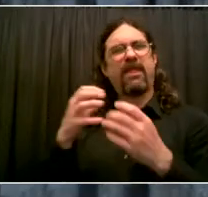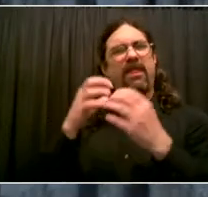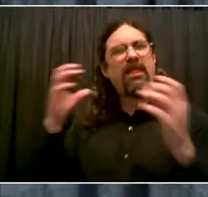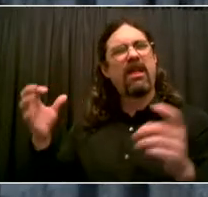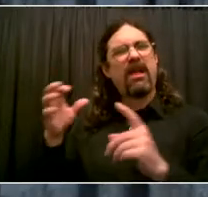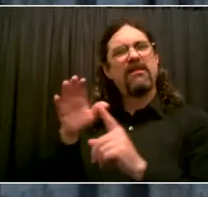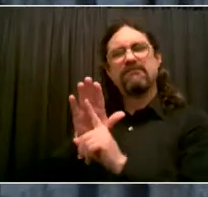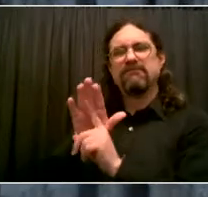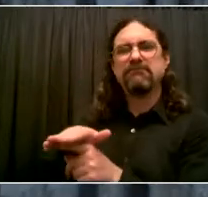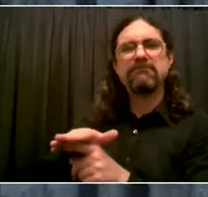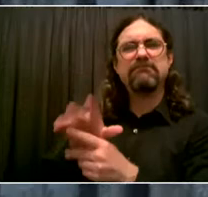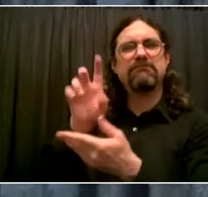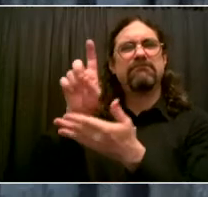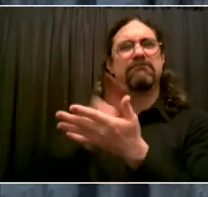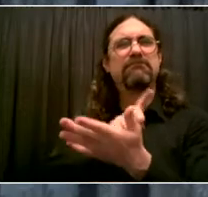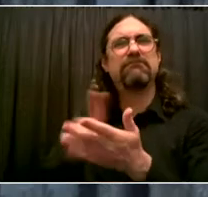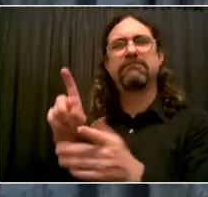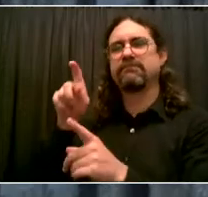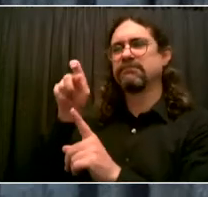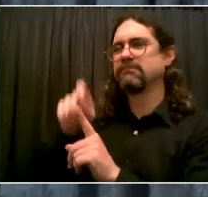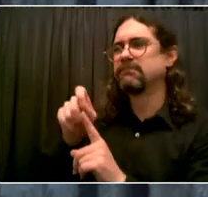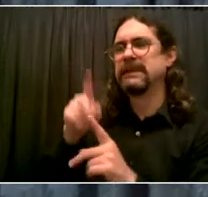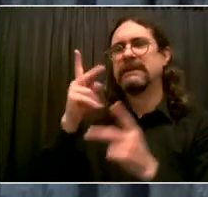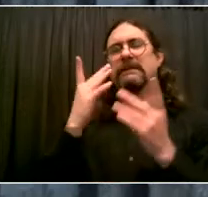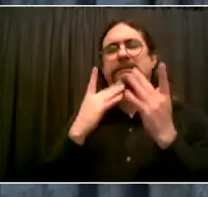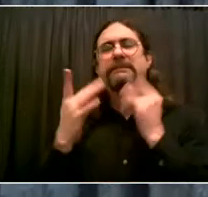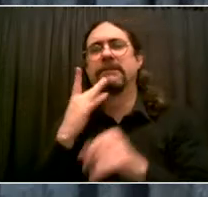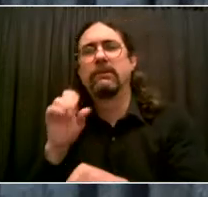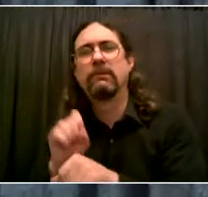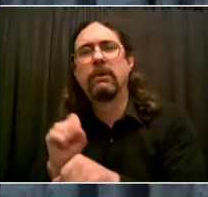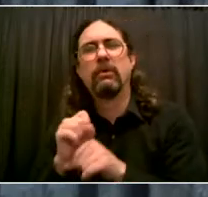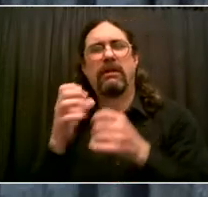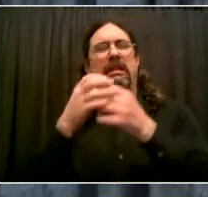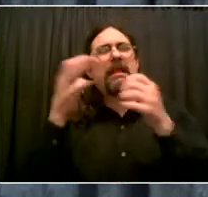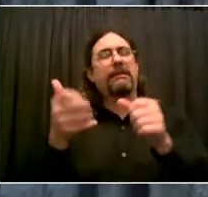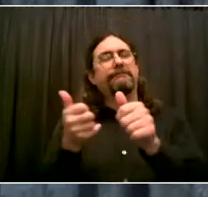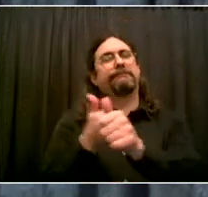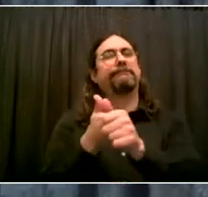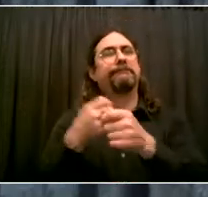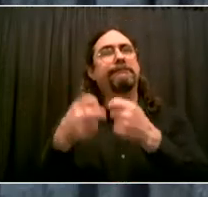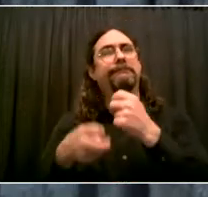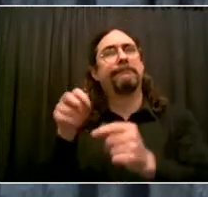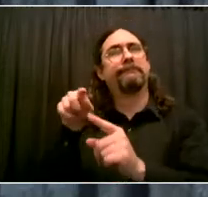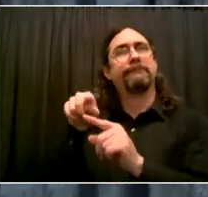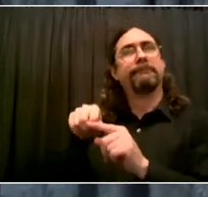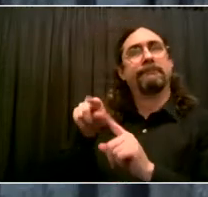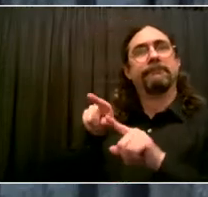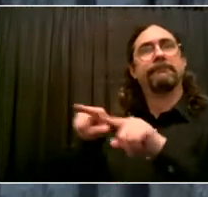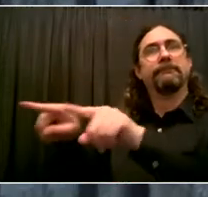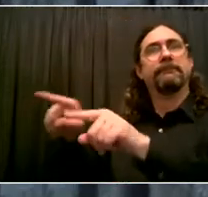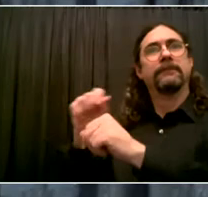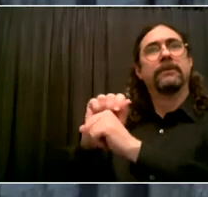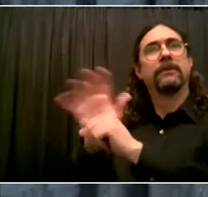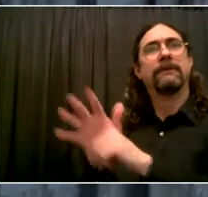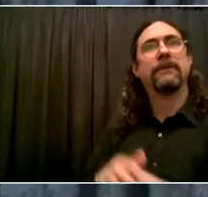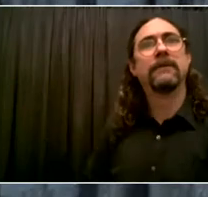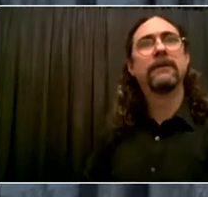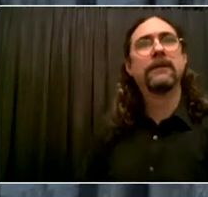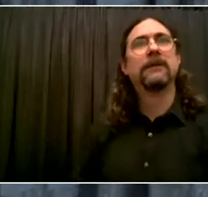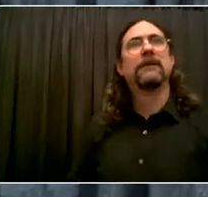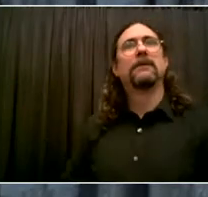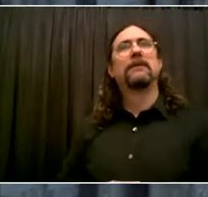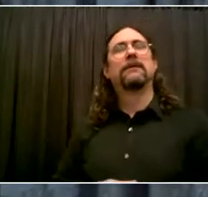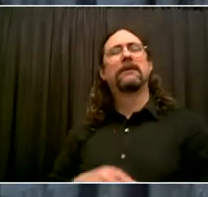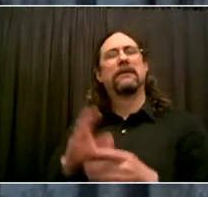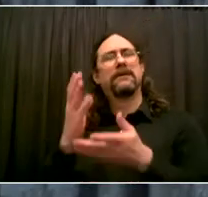underserved in so many ways. Communities Thrive is about bringing the support people need closer to